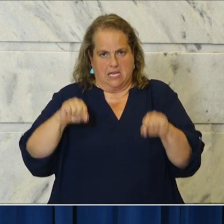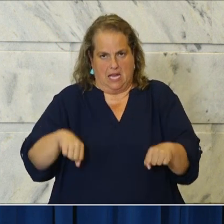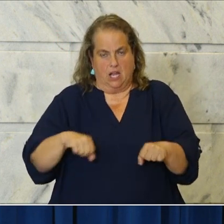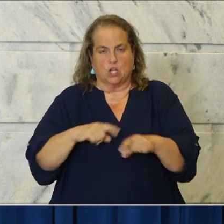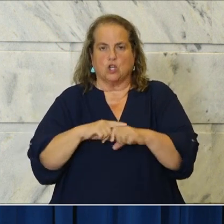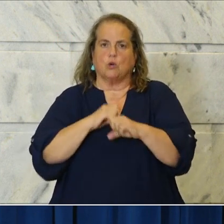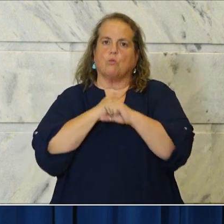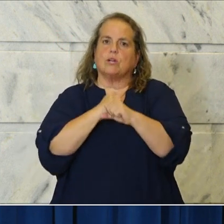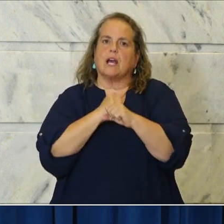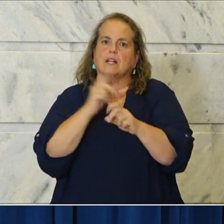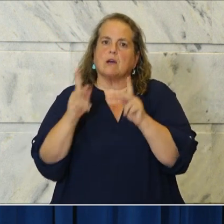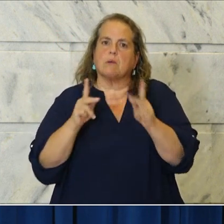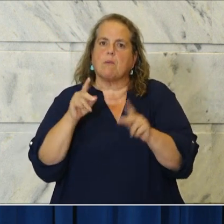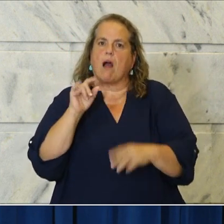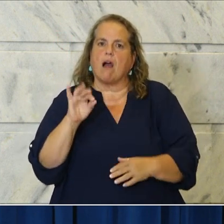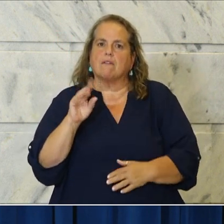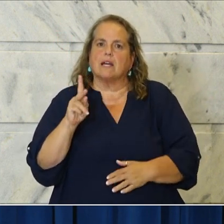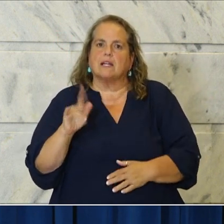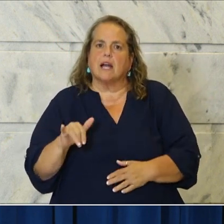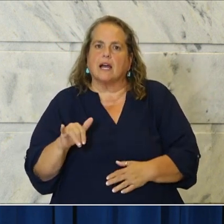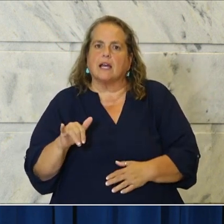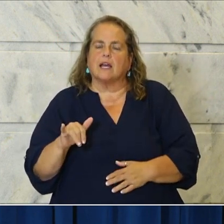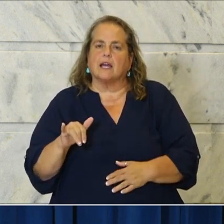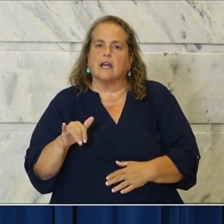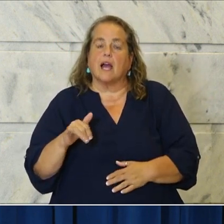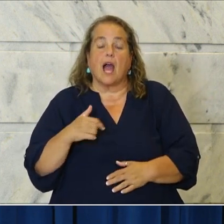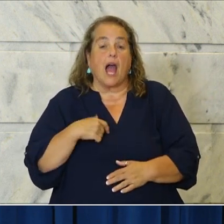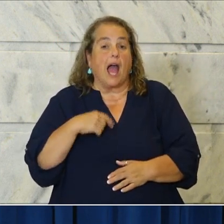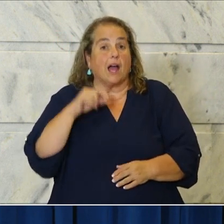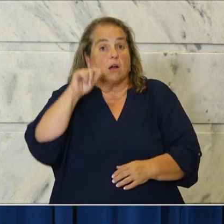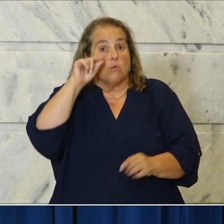the people of Kentucky. I lie awake at night almost every night.